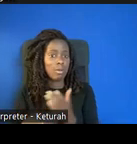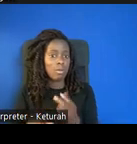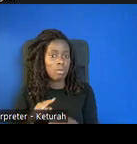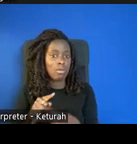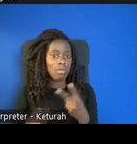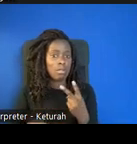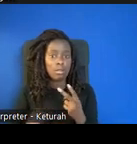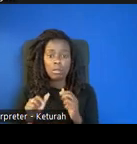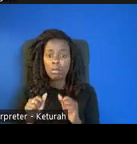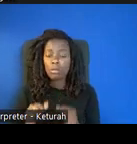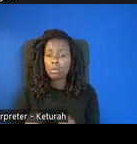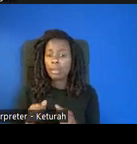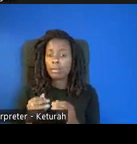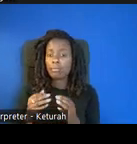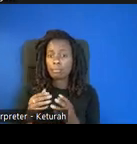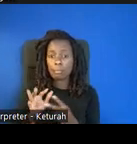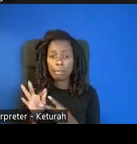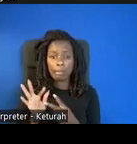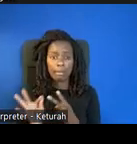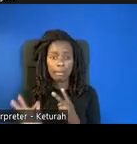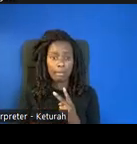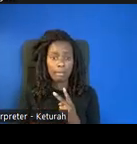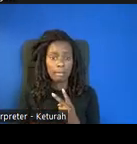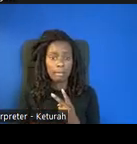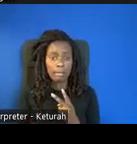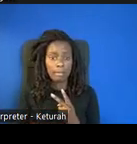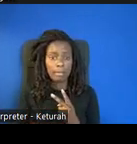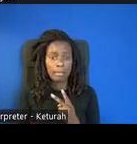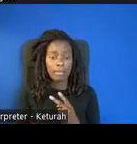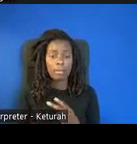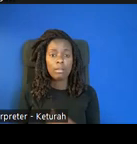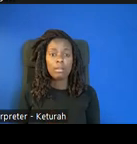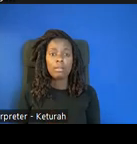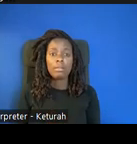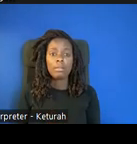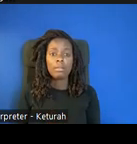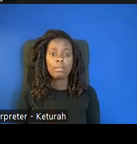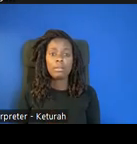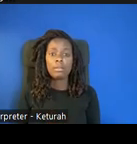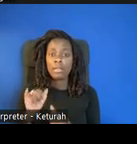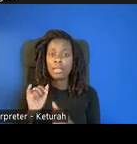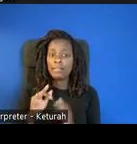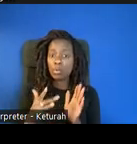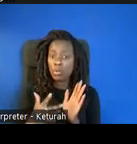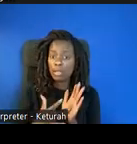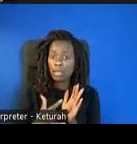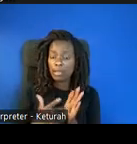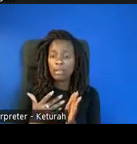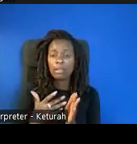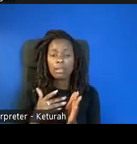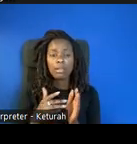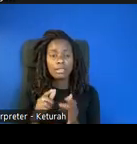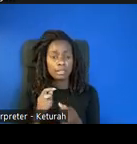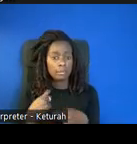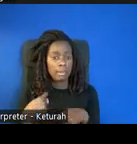choose English, Espanol. And if you do that, then everything gets switched over into Spanish and you can